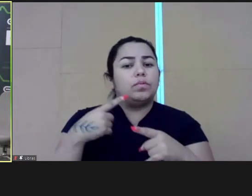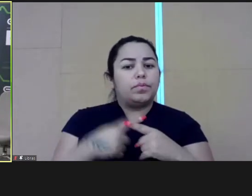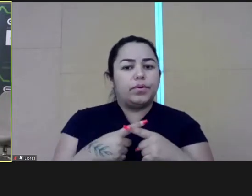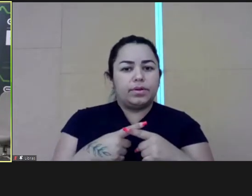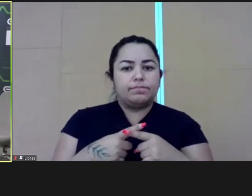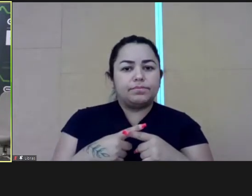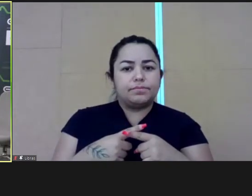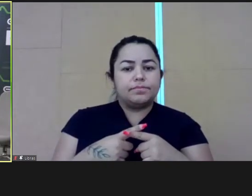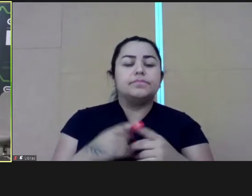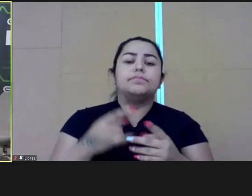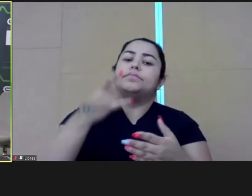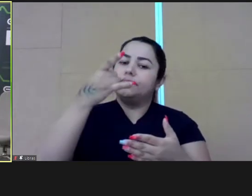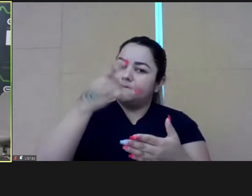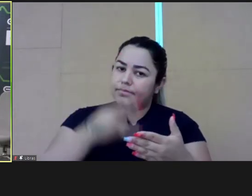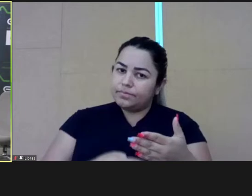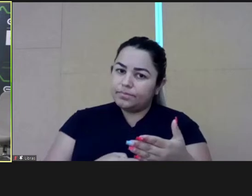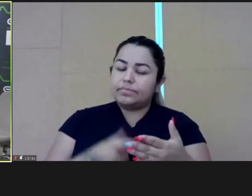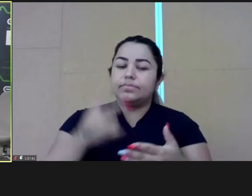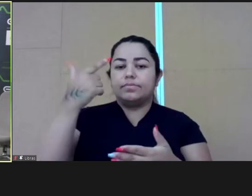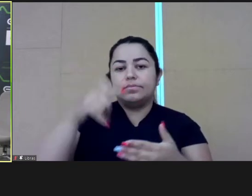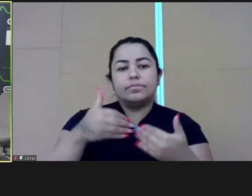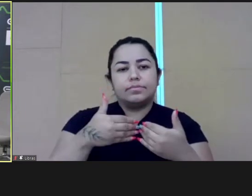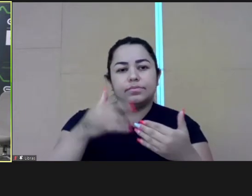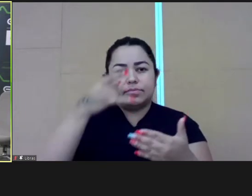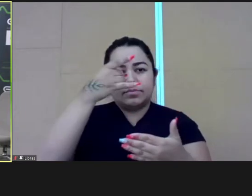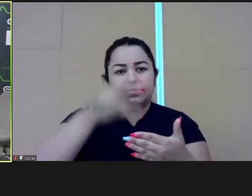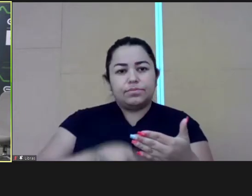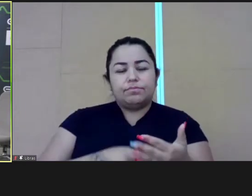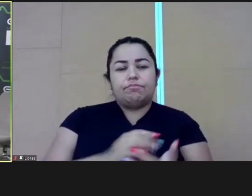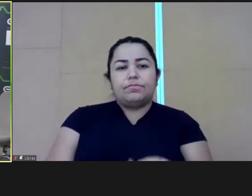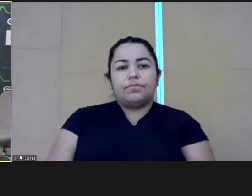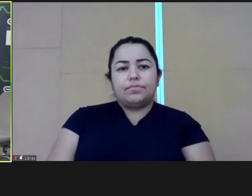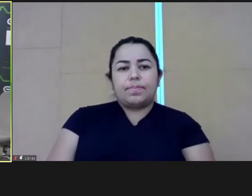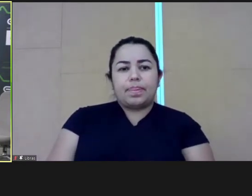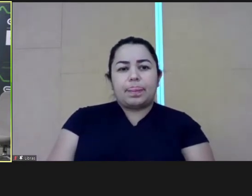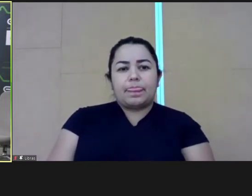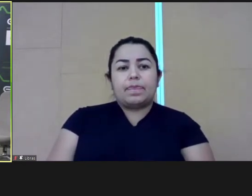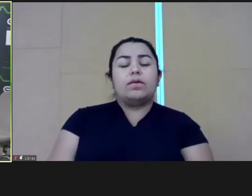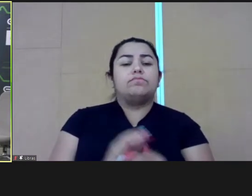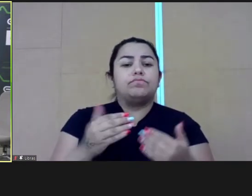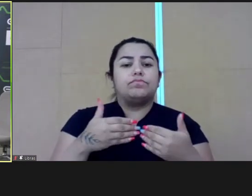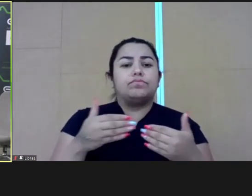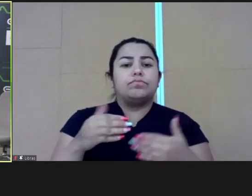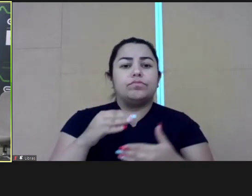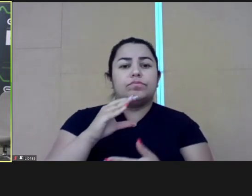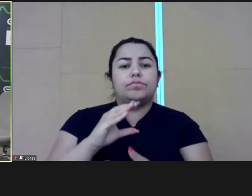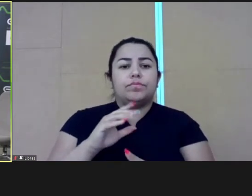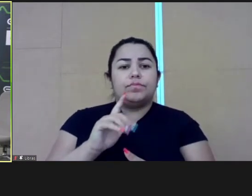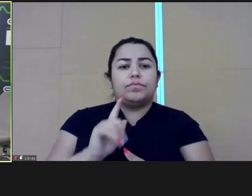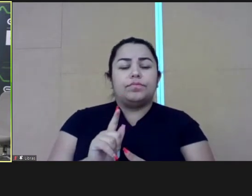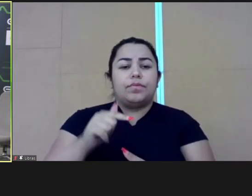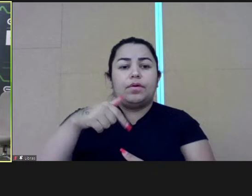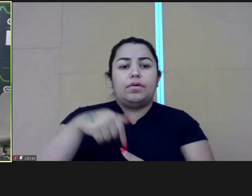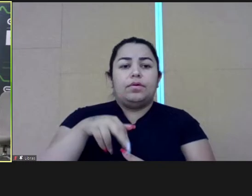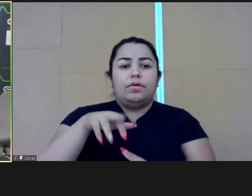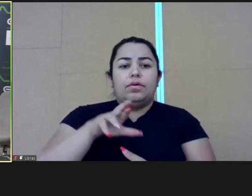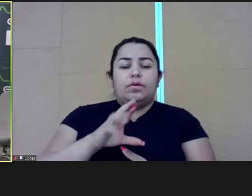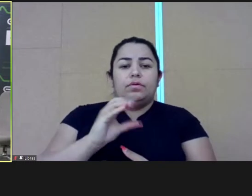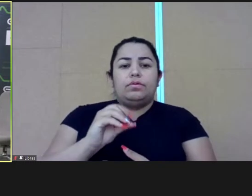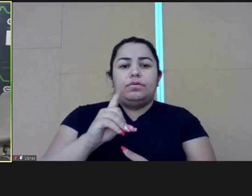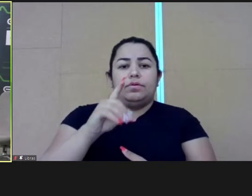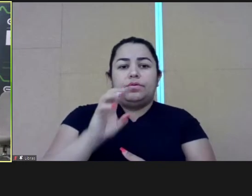and everything has a has a why.